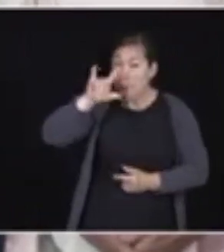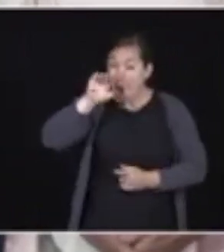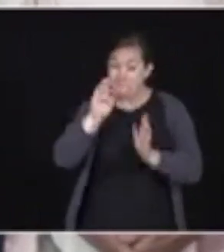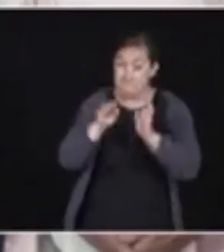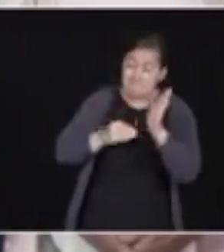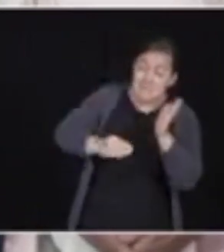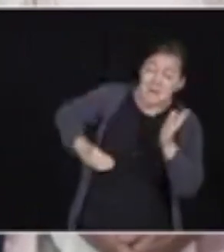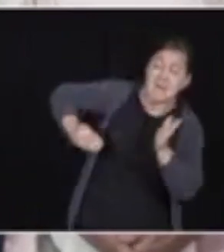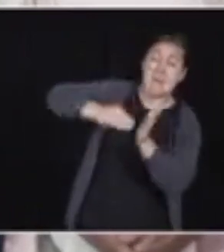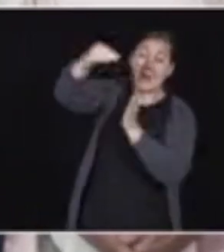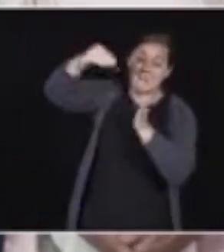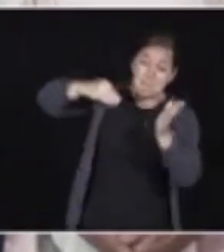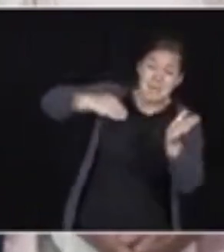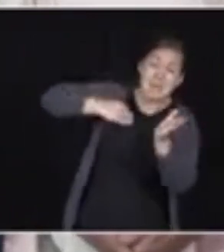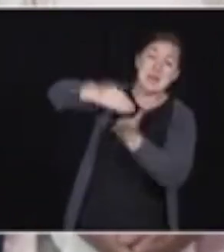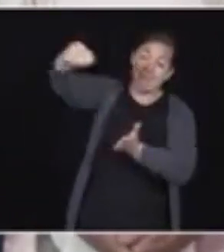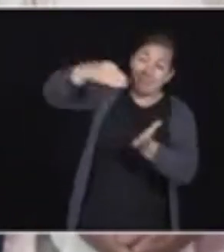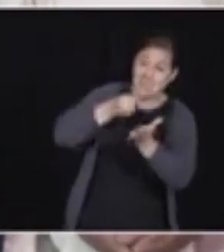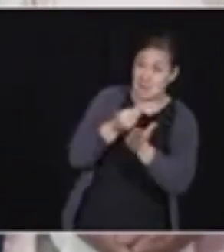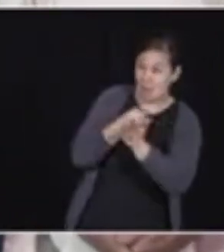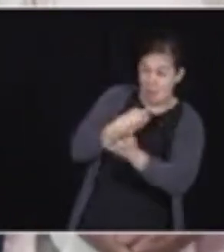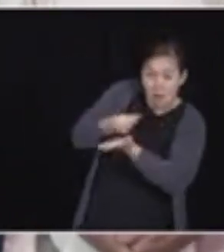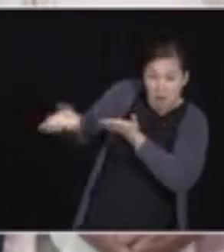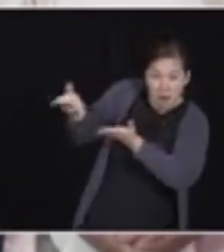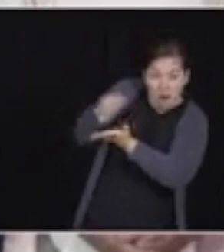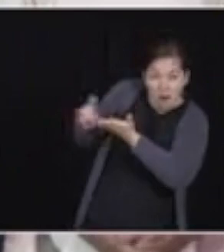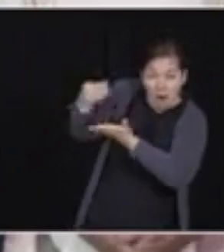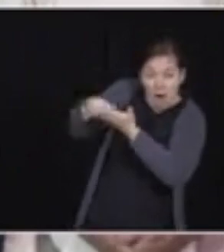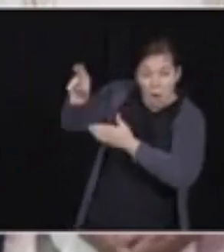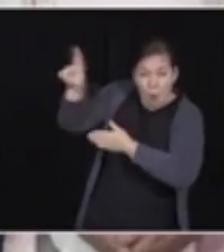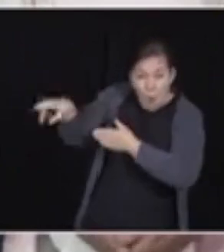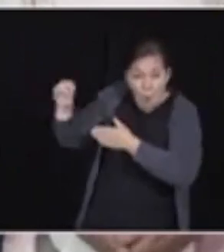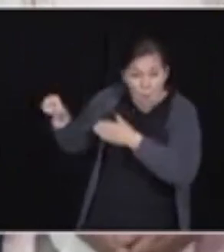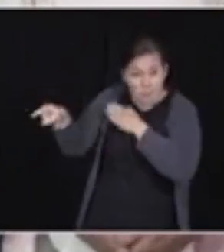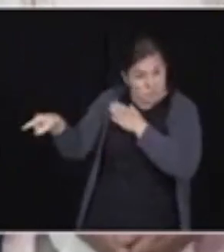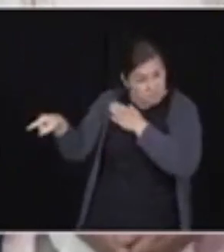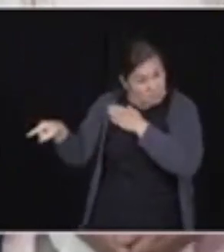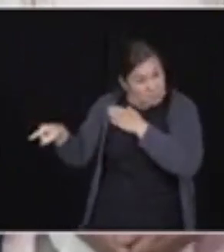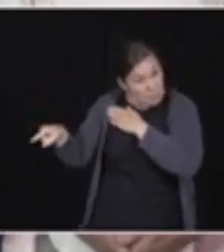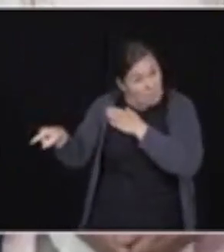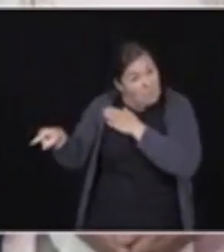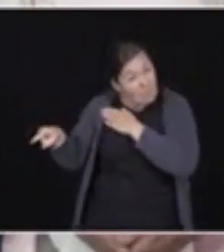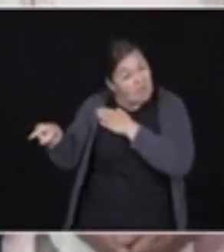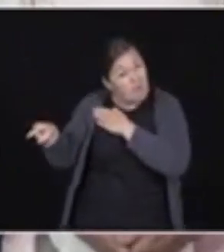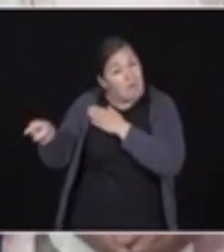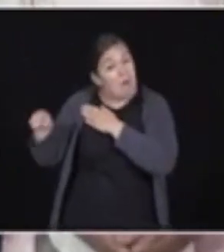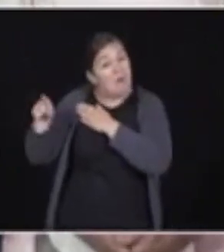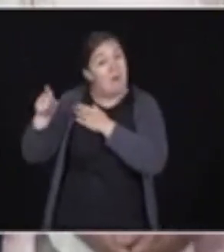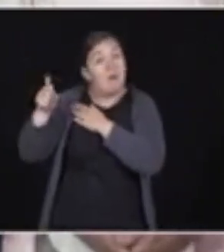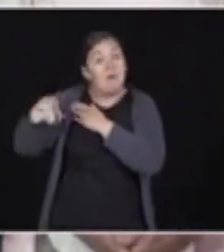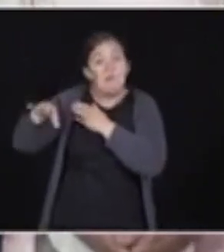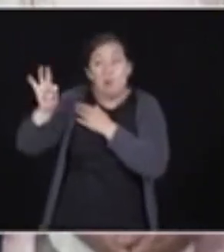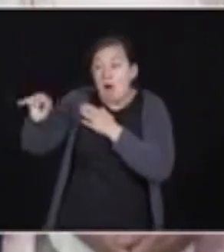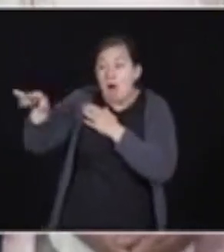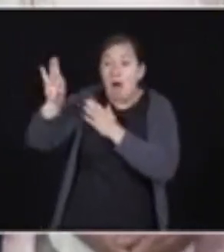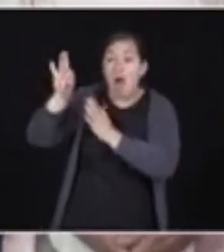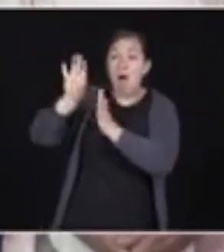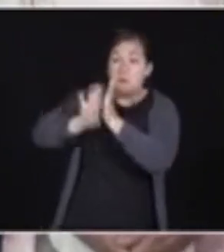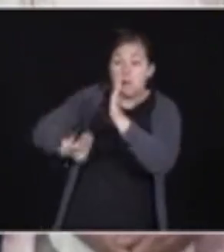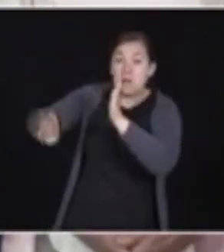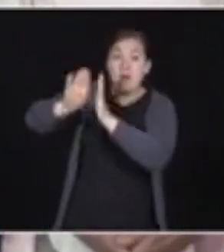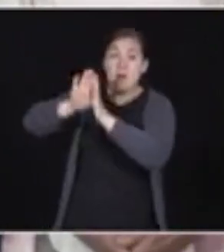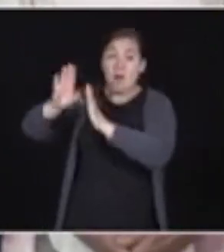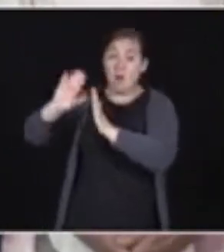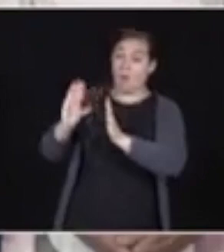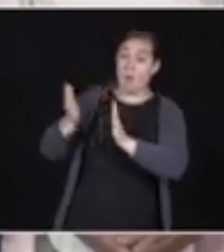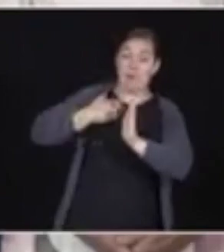countries I should say, that the U.S. has a nine-year $9 billion surplus with us. And the federal government, you want to come